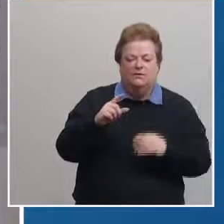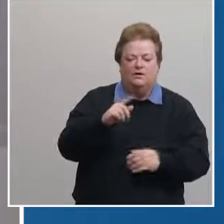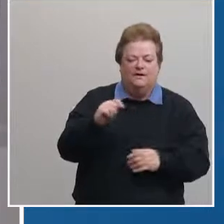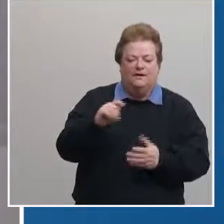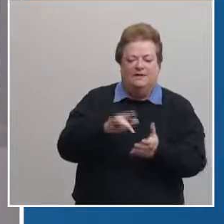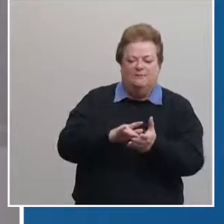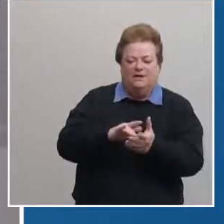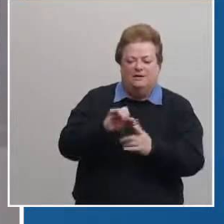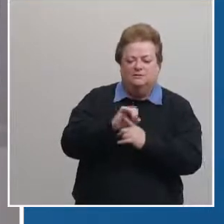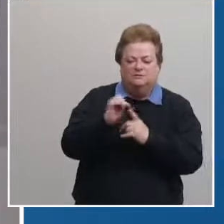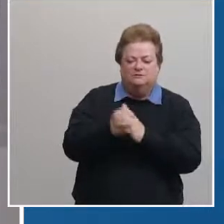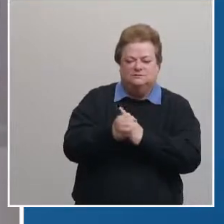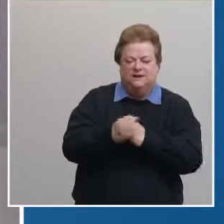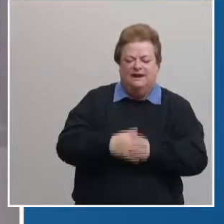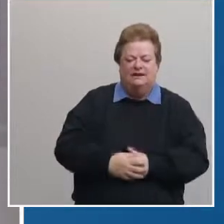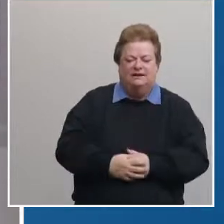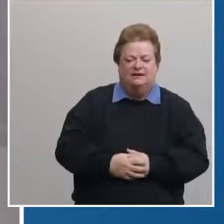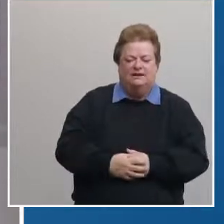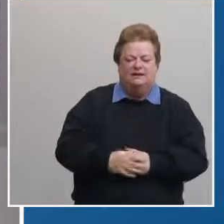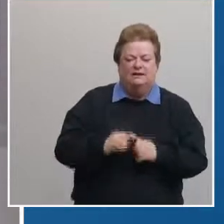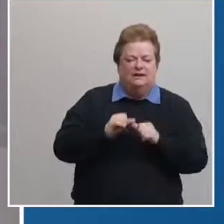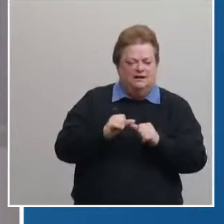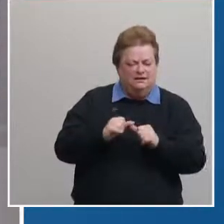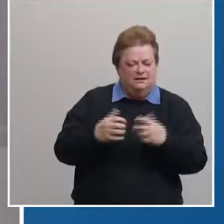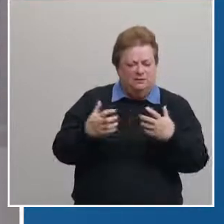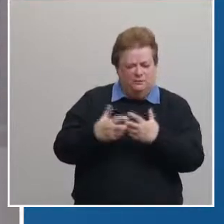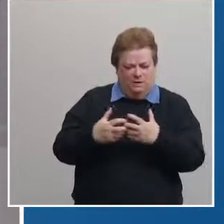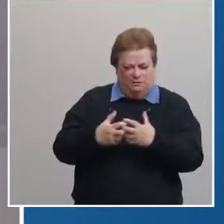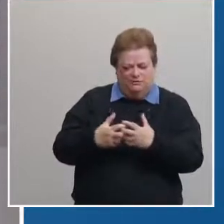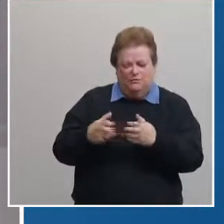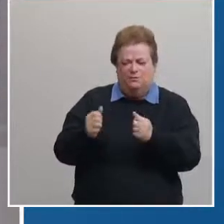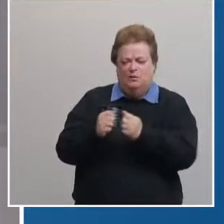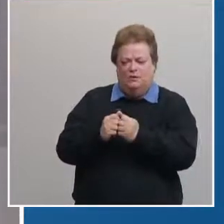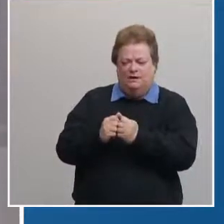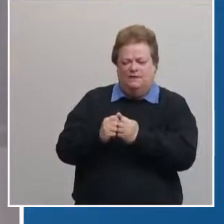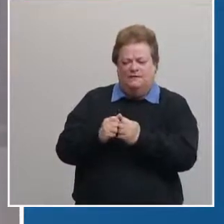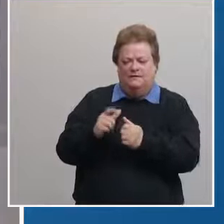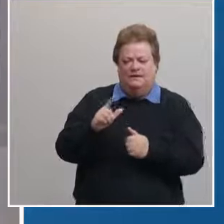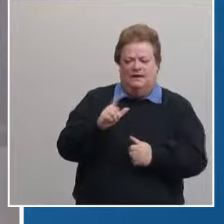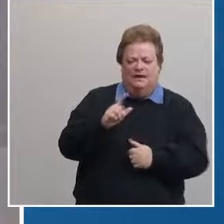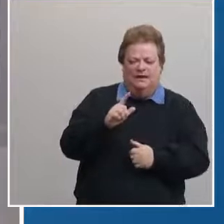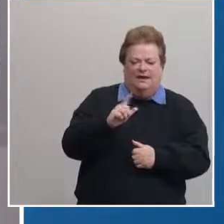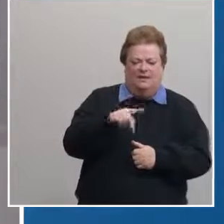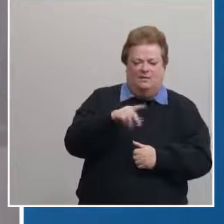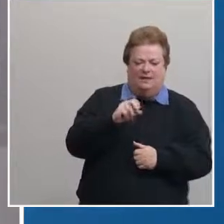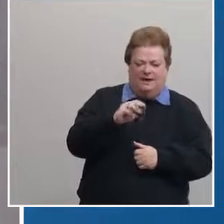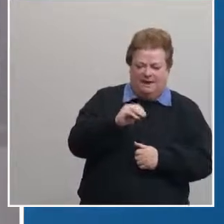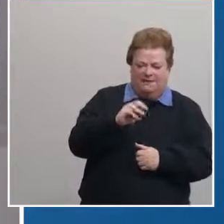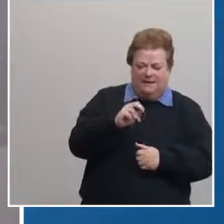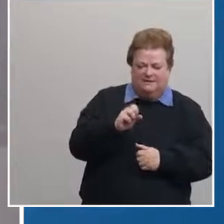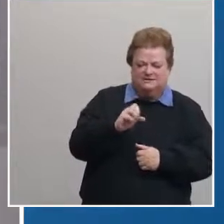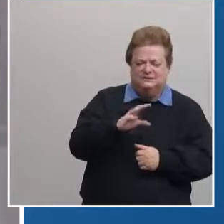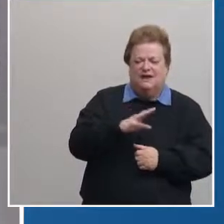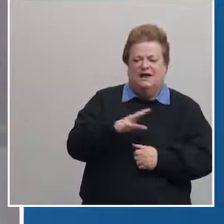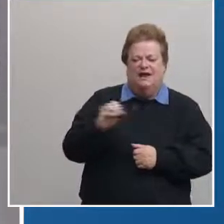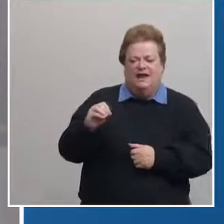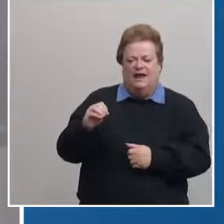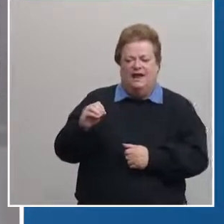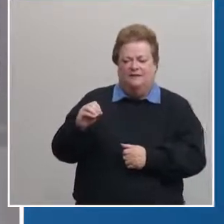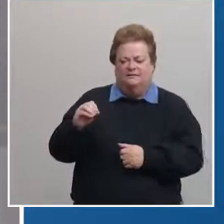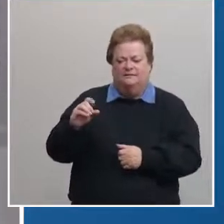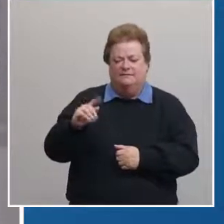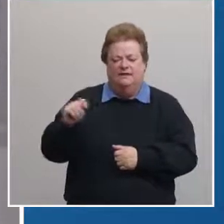society this has been a continued partnership between the lcms or the county medical society and the